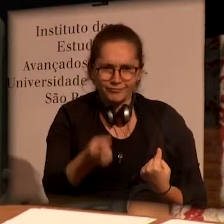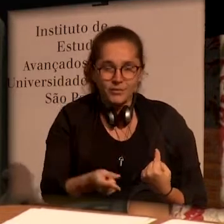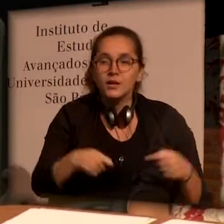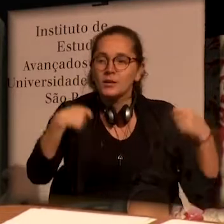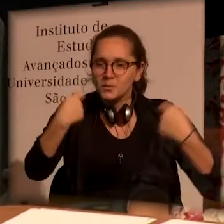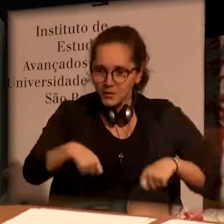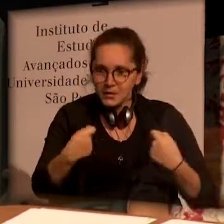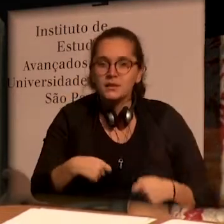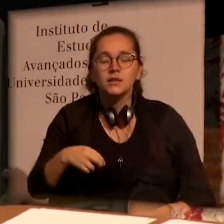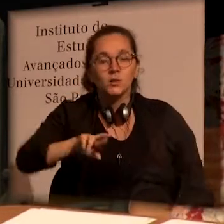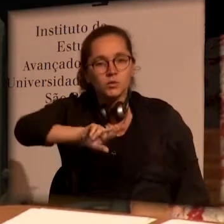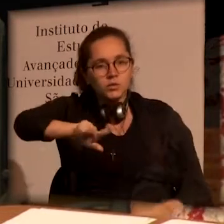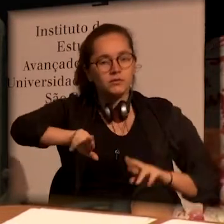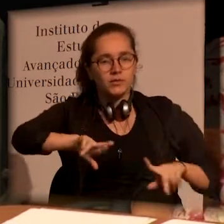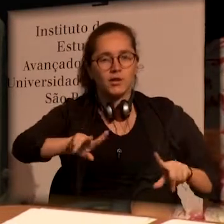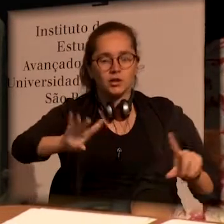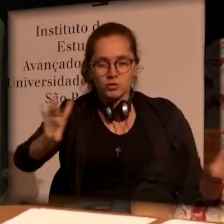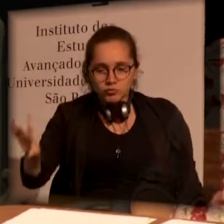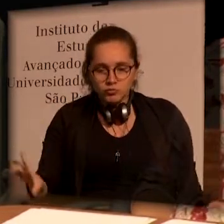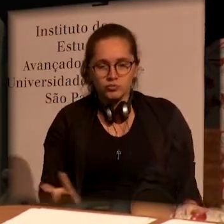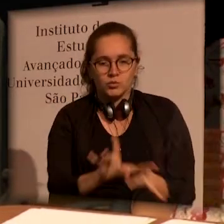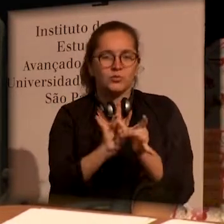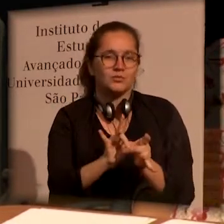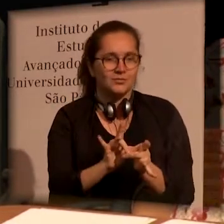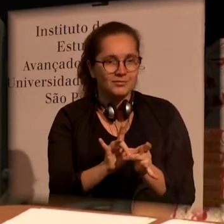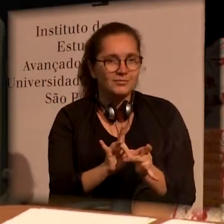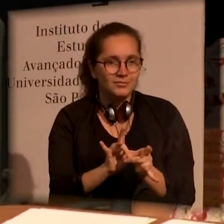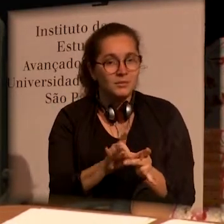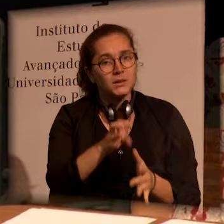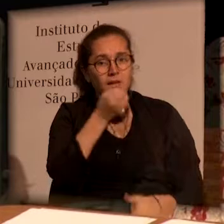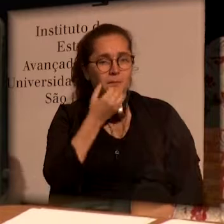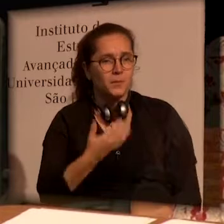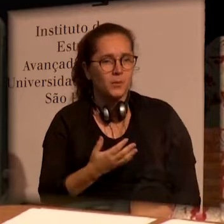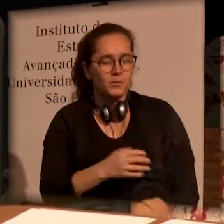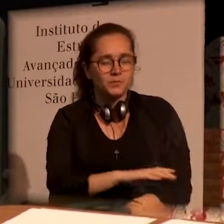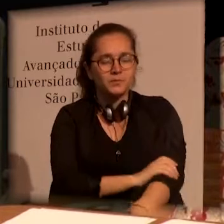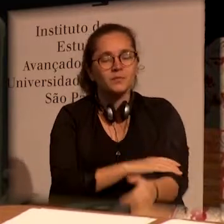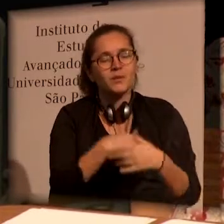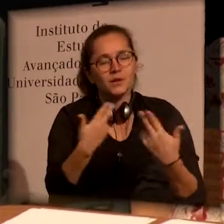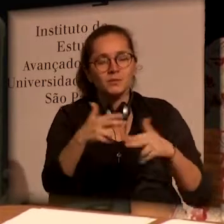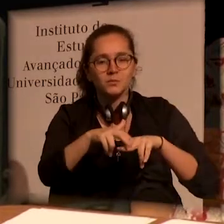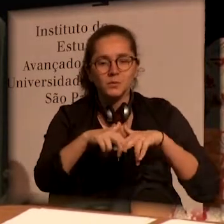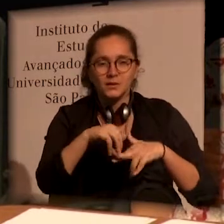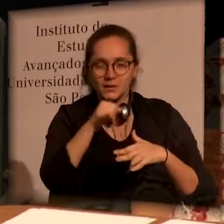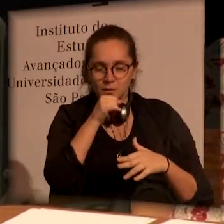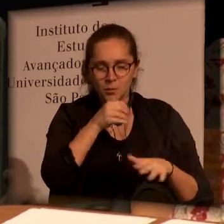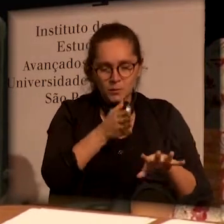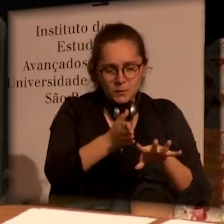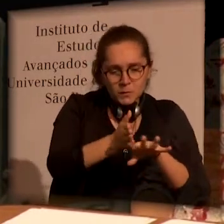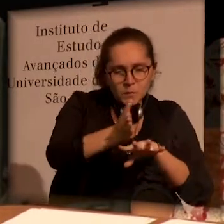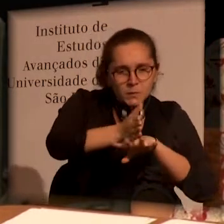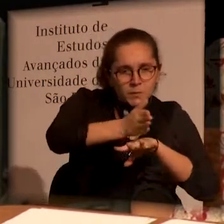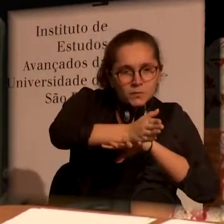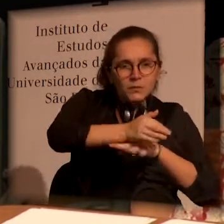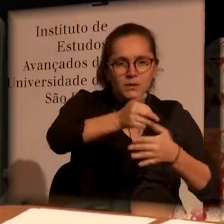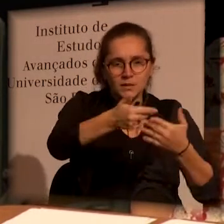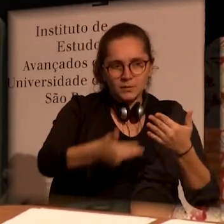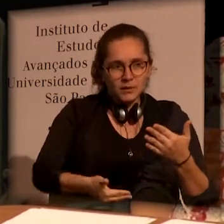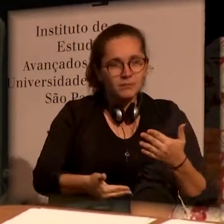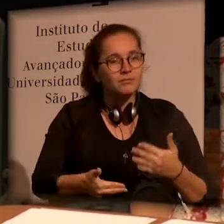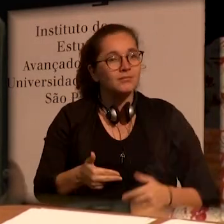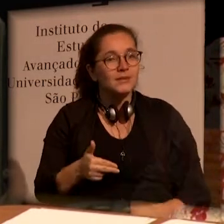unless it becomes something different apart from having all those elements sent. And this